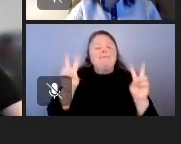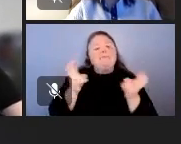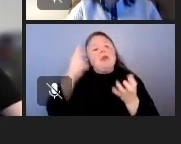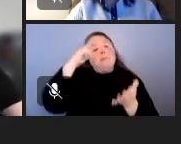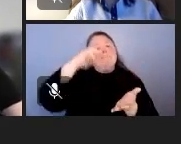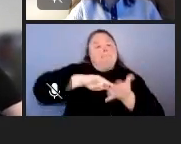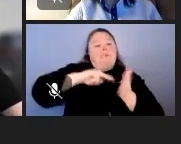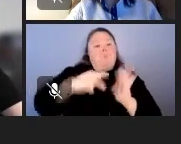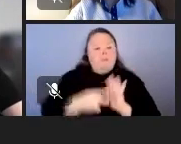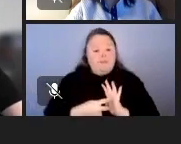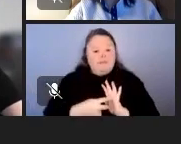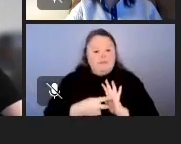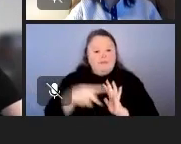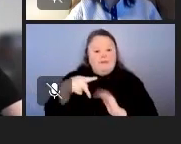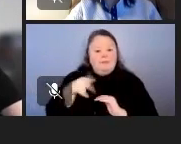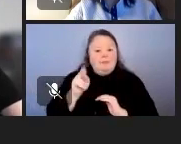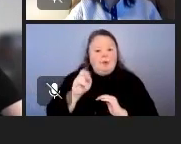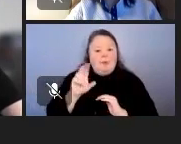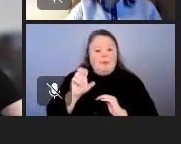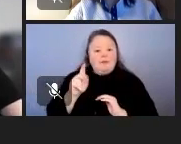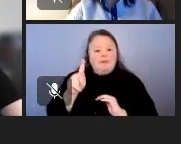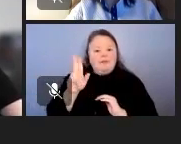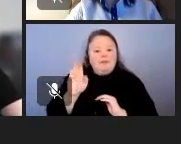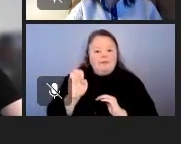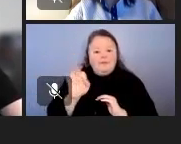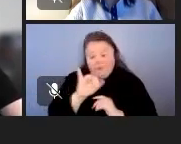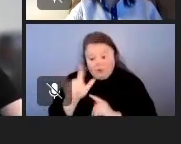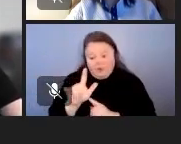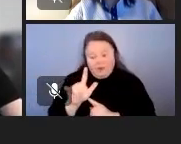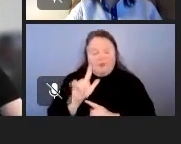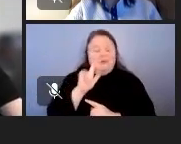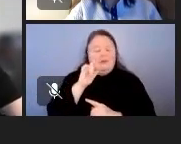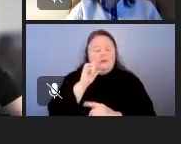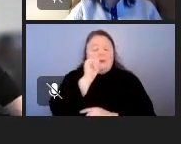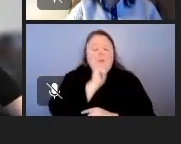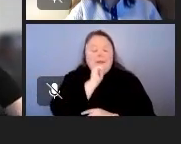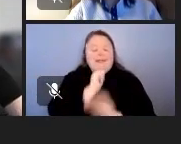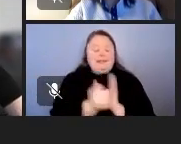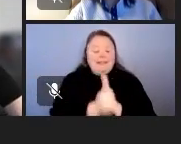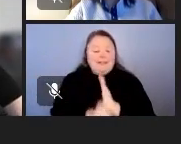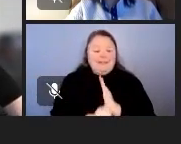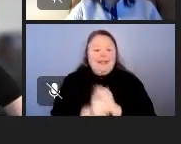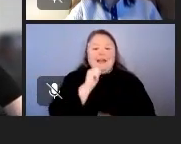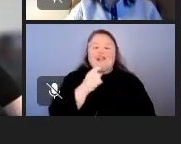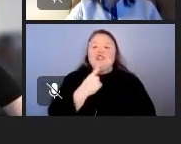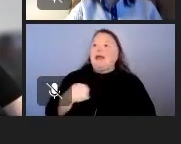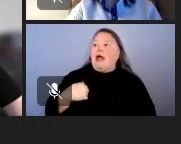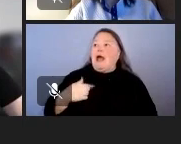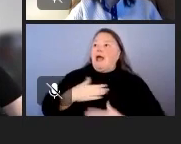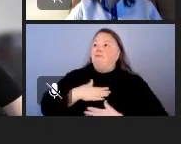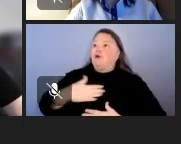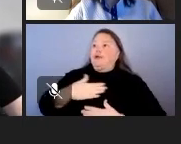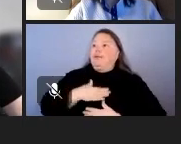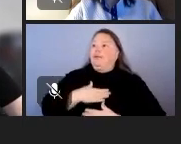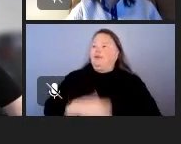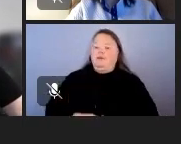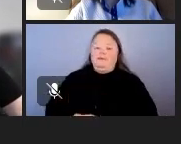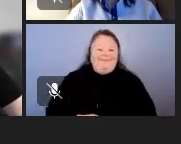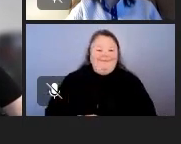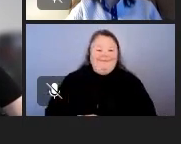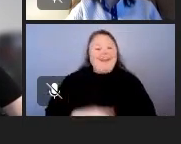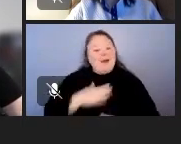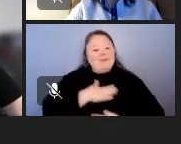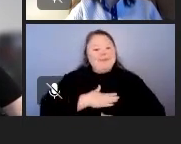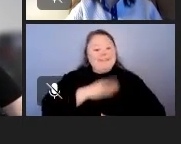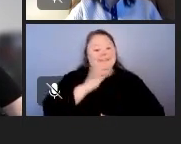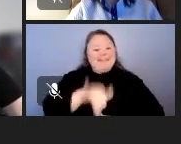coping skills. It's not just I breathe, which I truly appreciate because I think a lot of